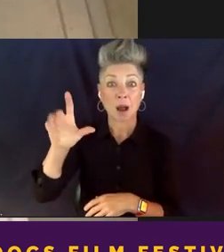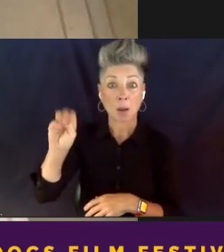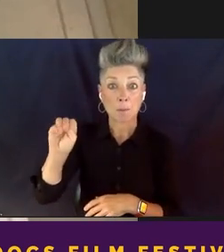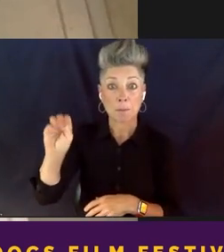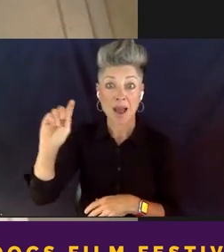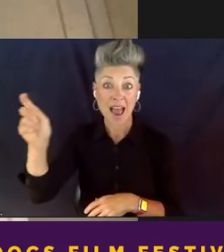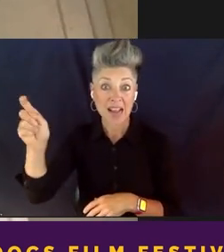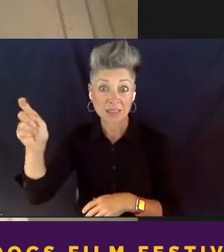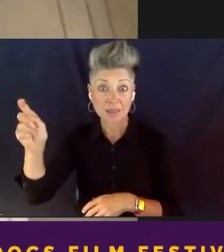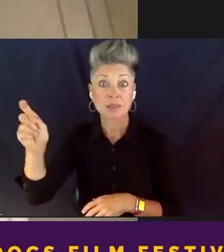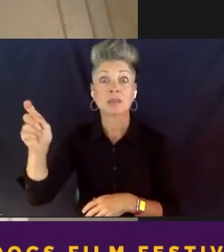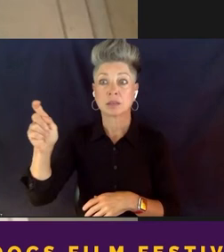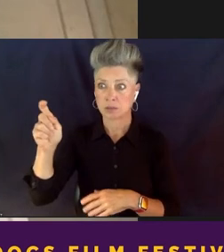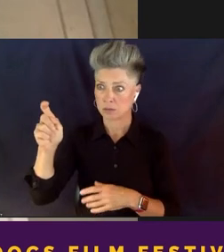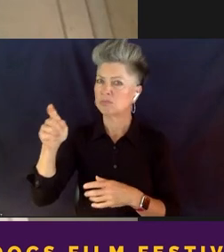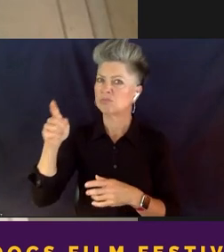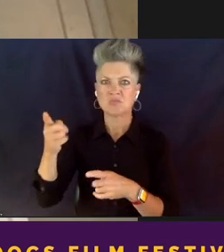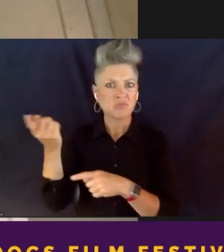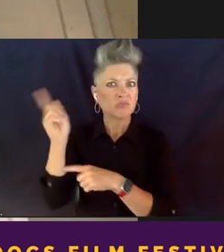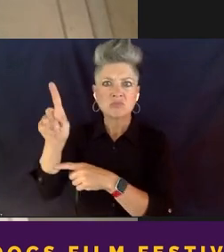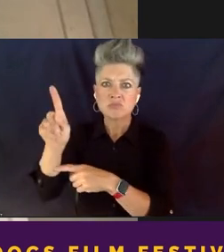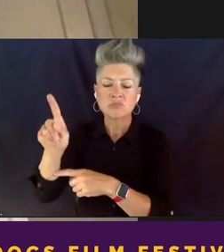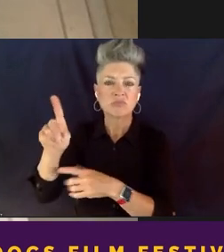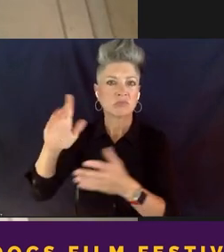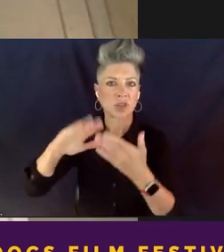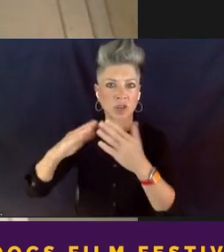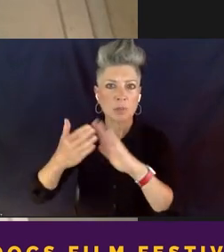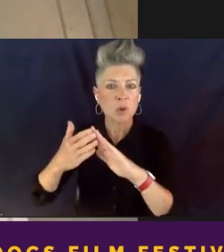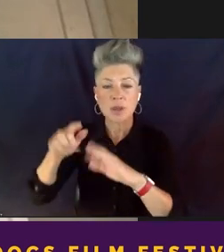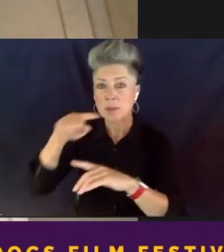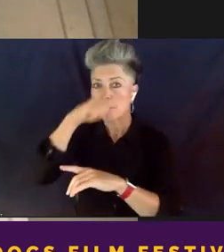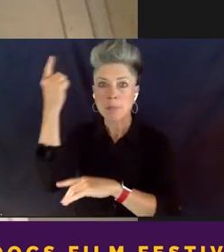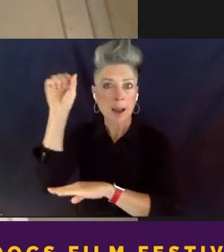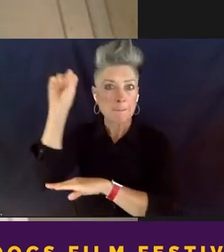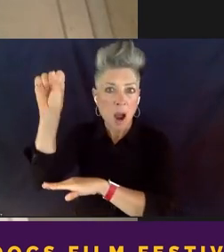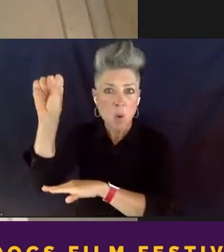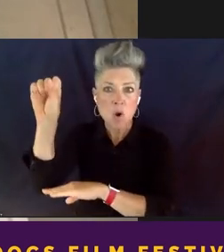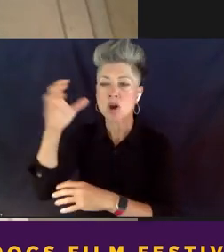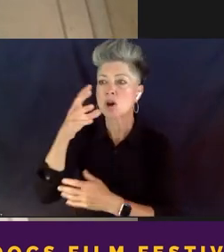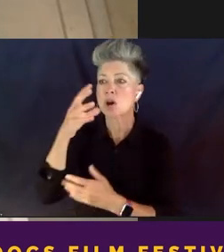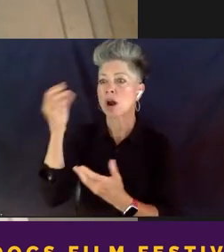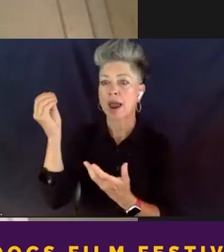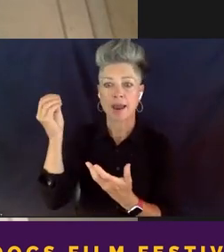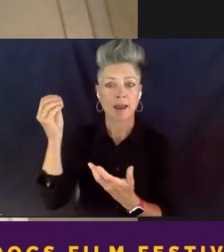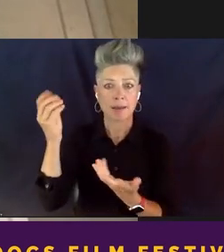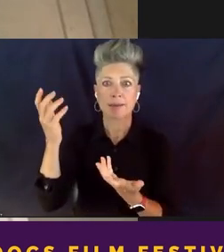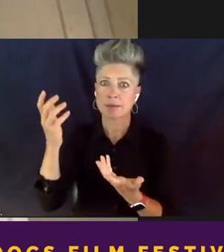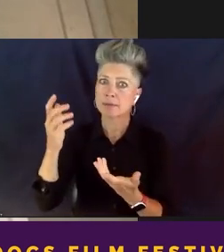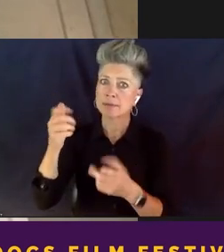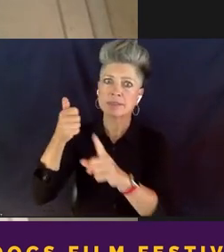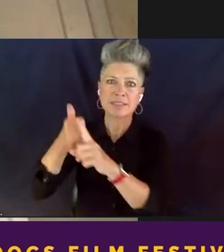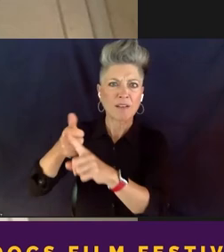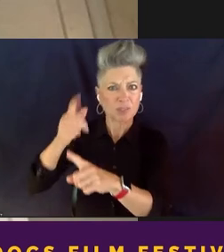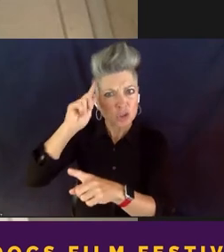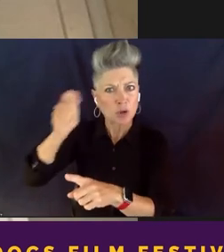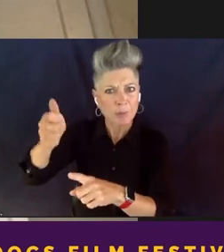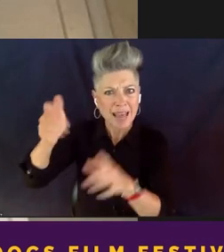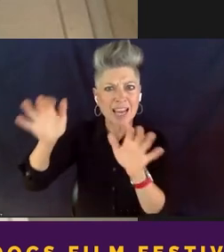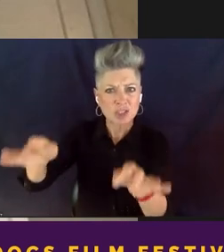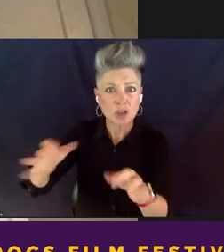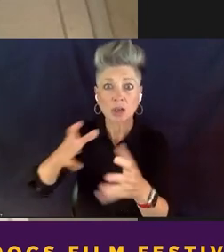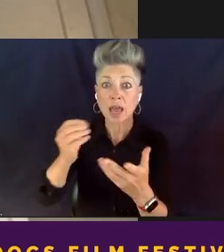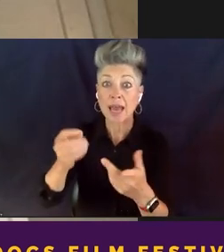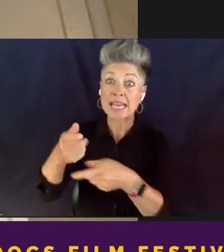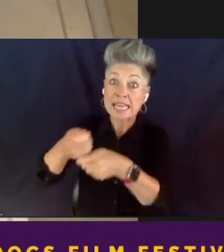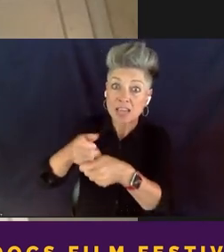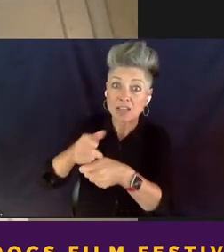you know, Black power, you know, self-determination, determining and civic engagement to the community.